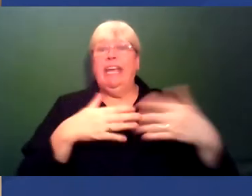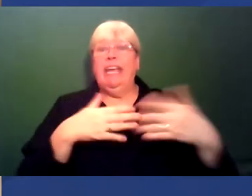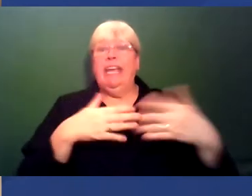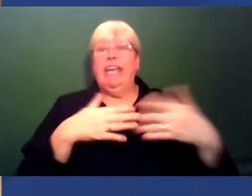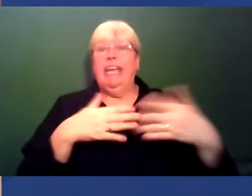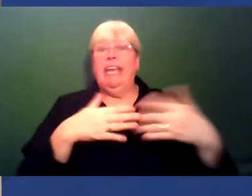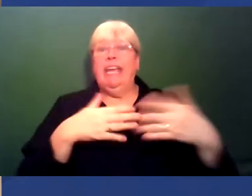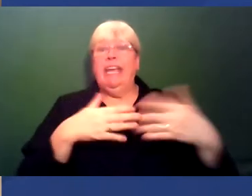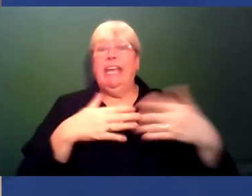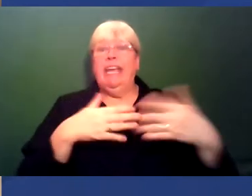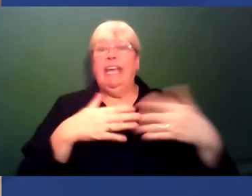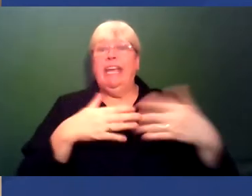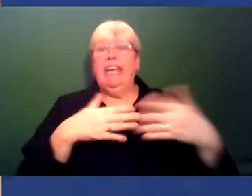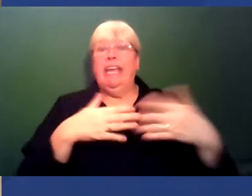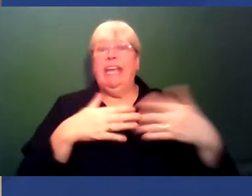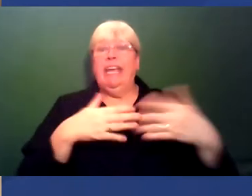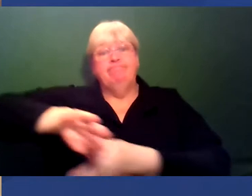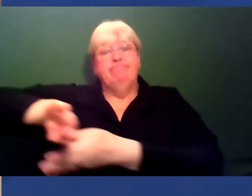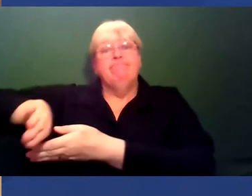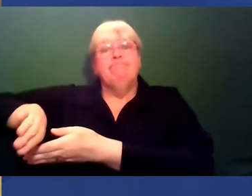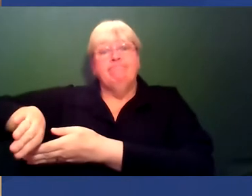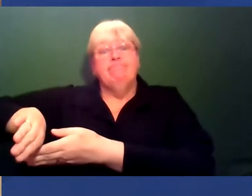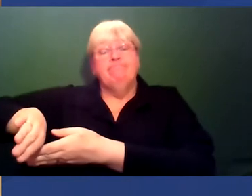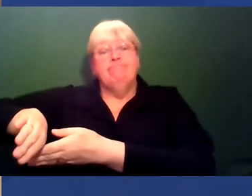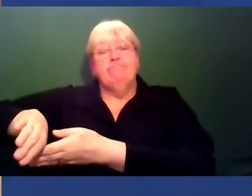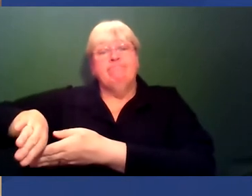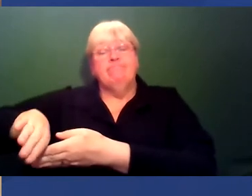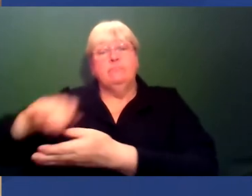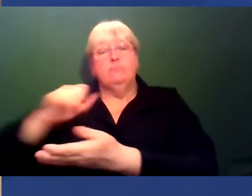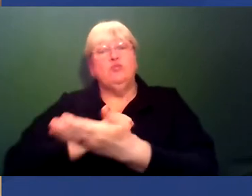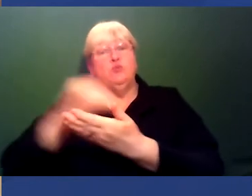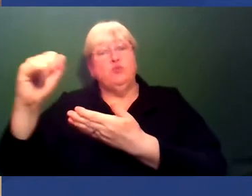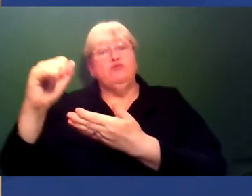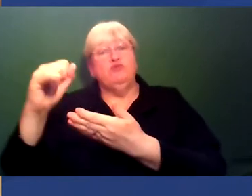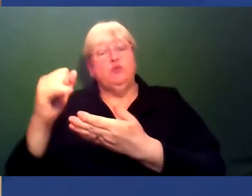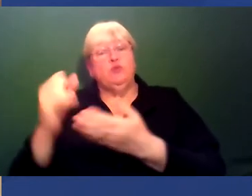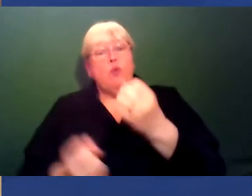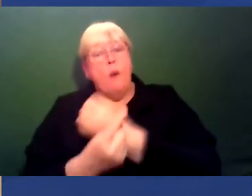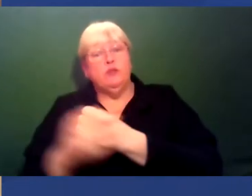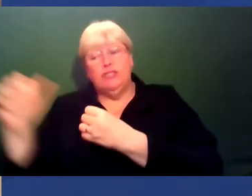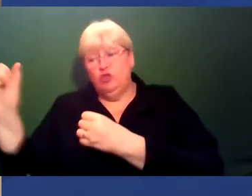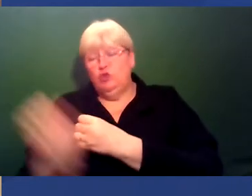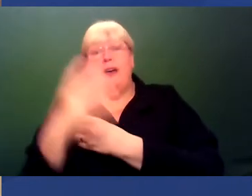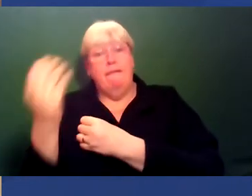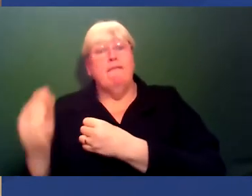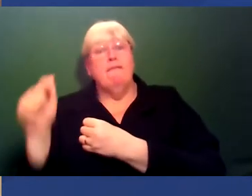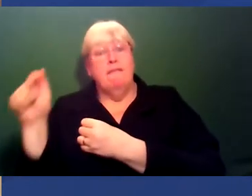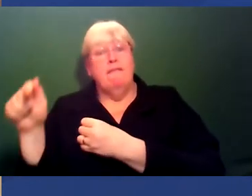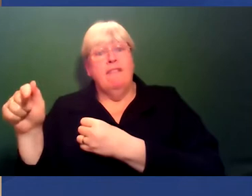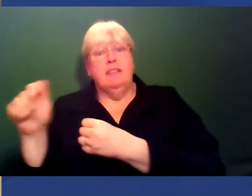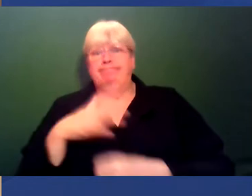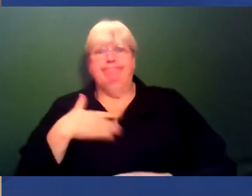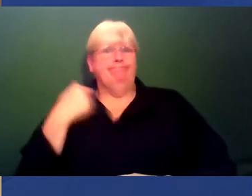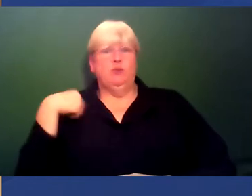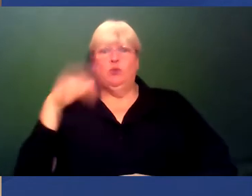margins and not afford them the opportunities they actually deserve. And that, and nobody wants to hear that. And so why do